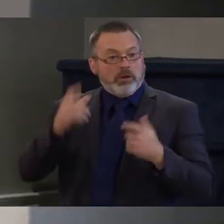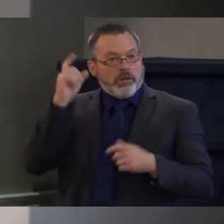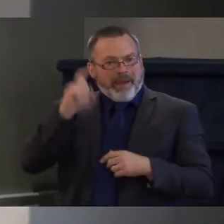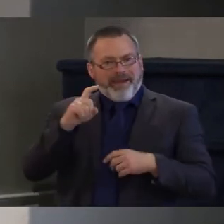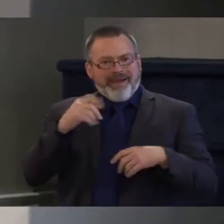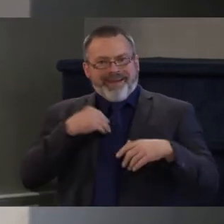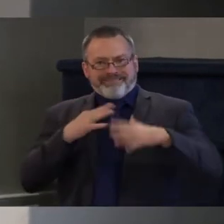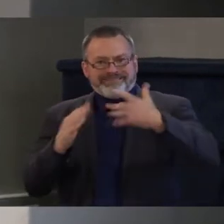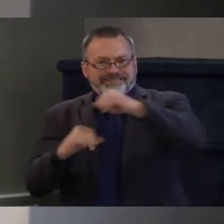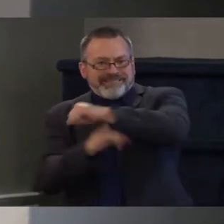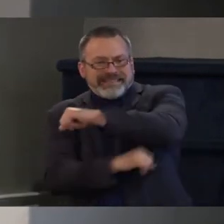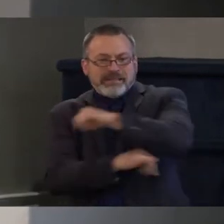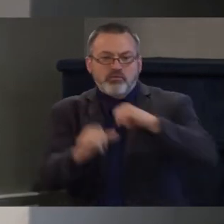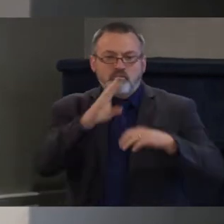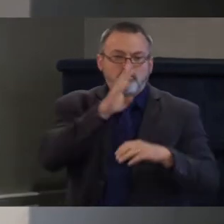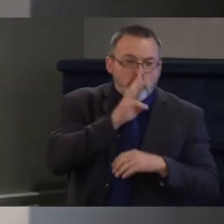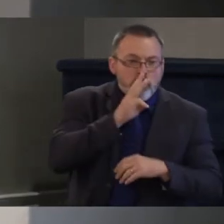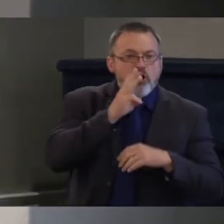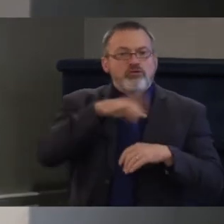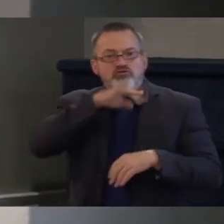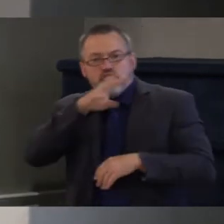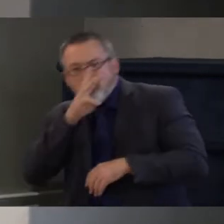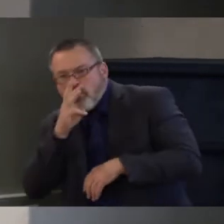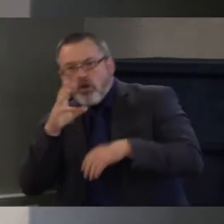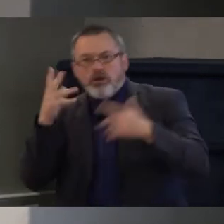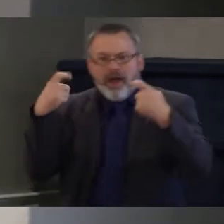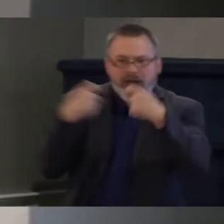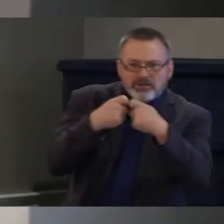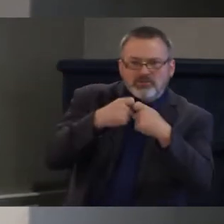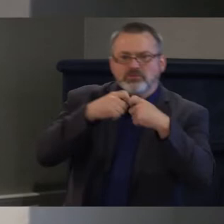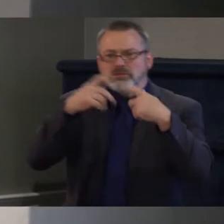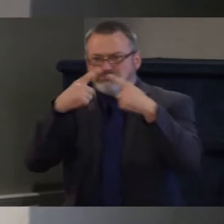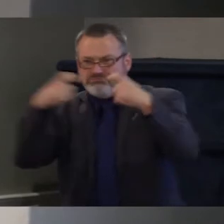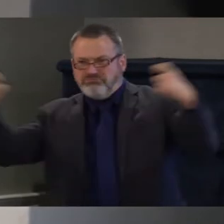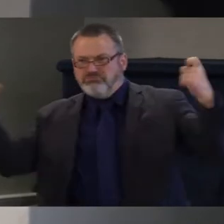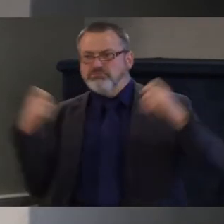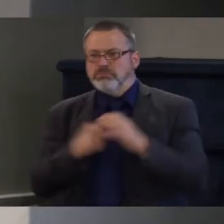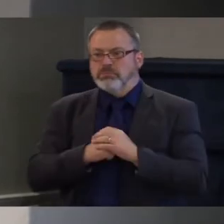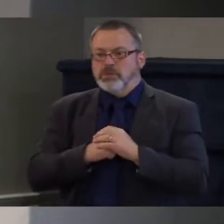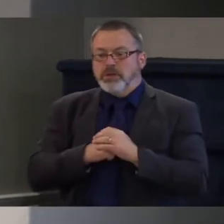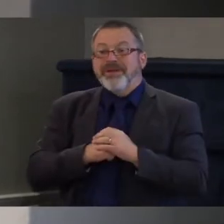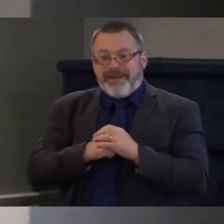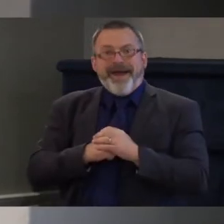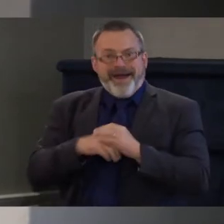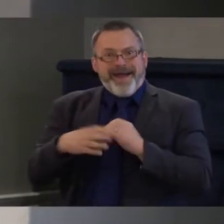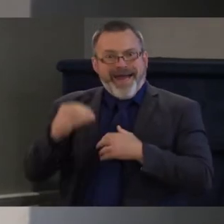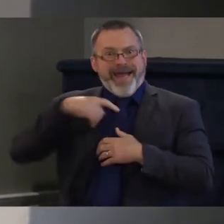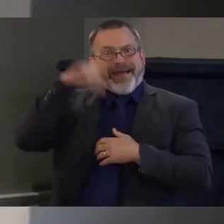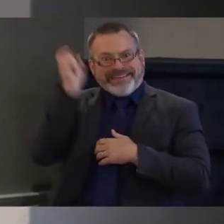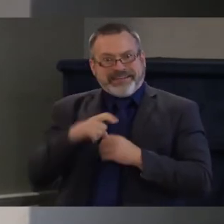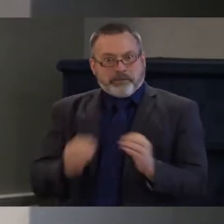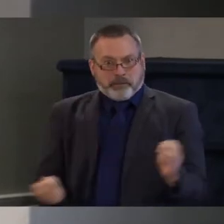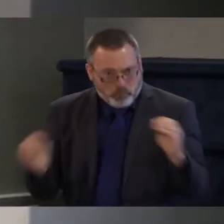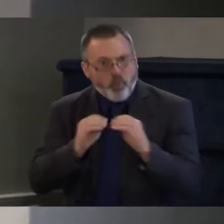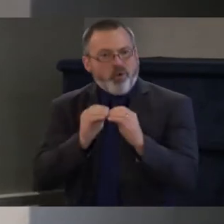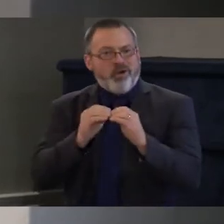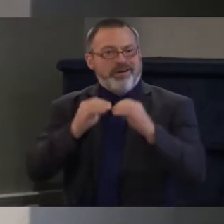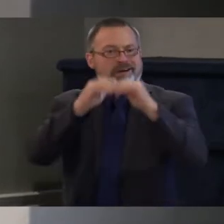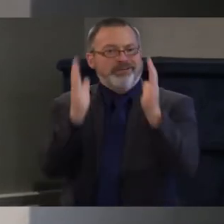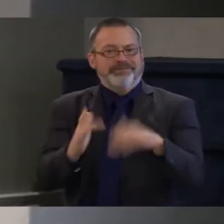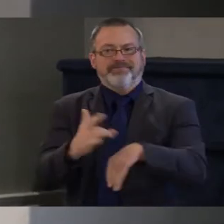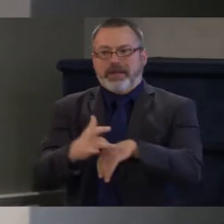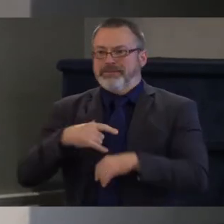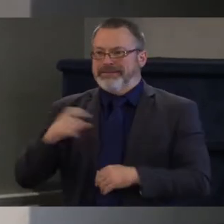Two, of course we need to invest in more housing in the state. But what I'd like to see is that any new housing is built with